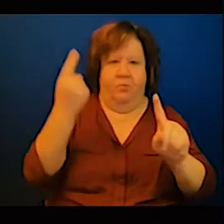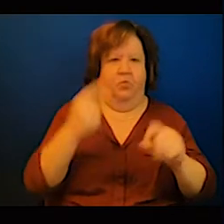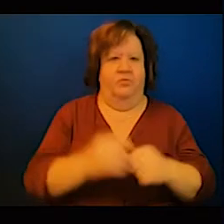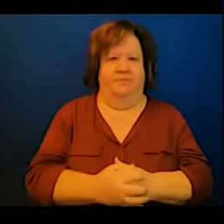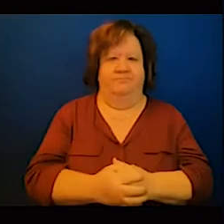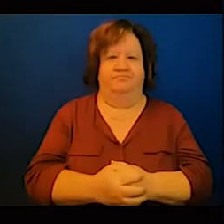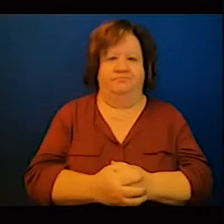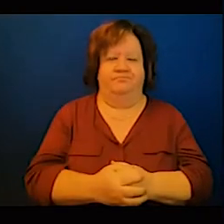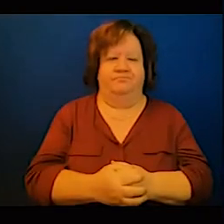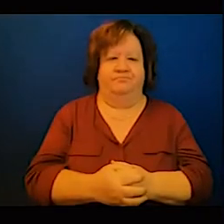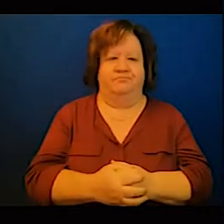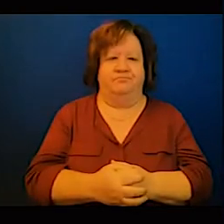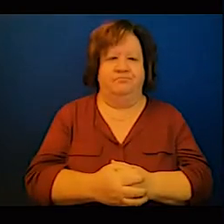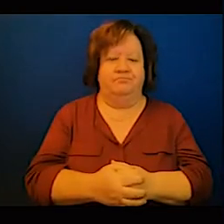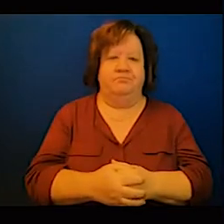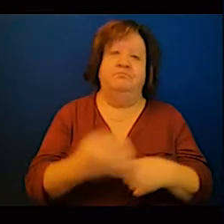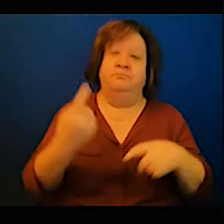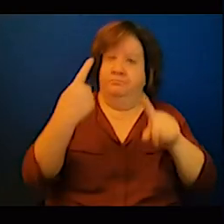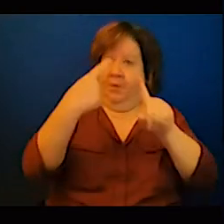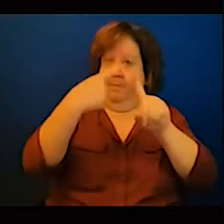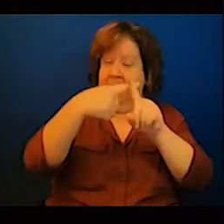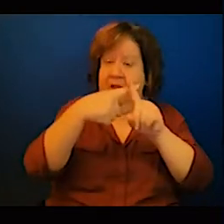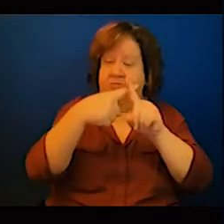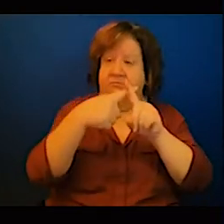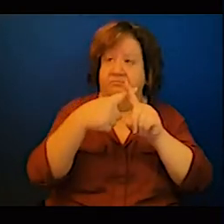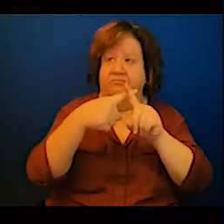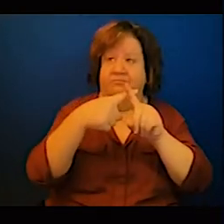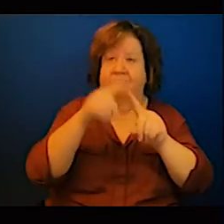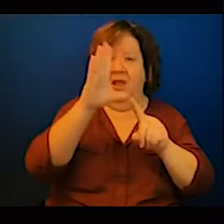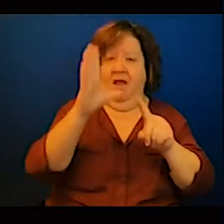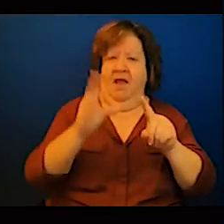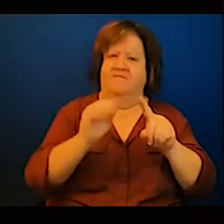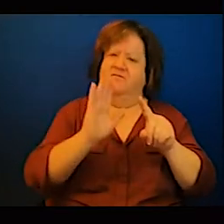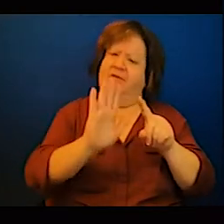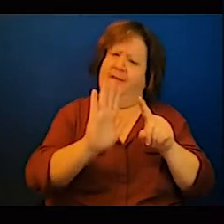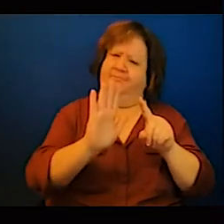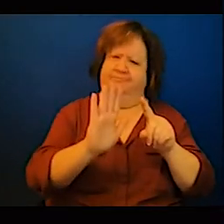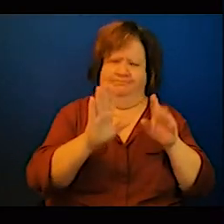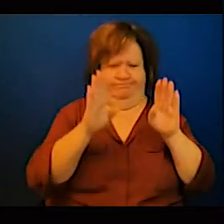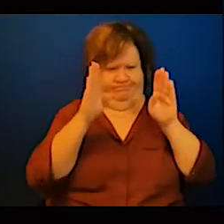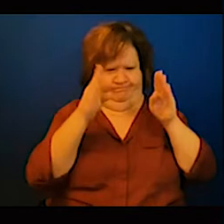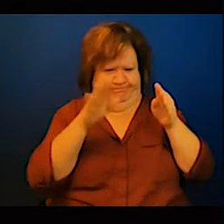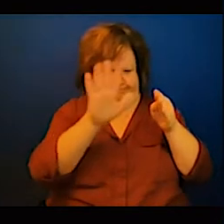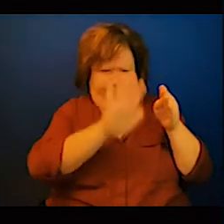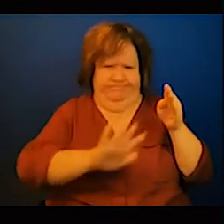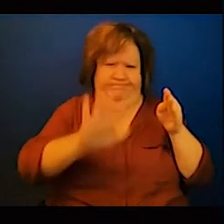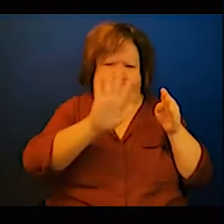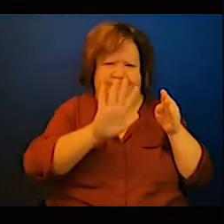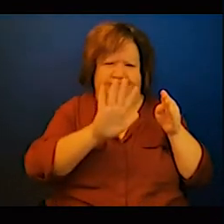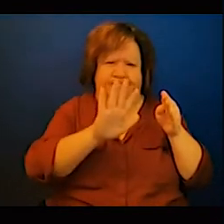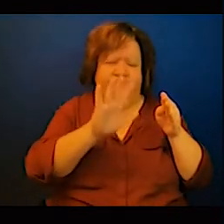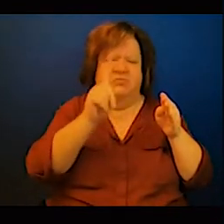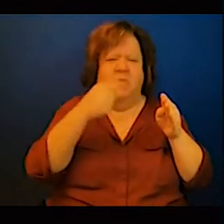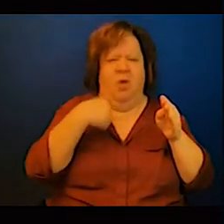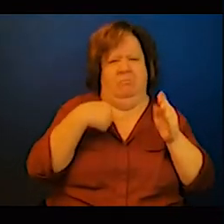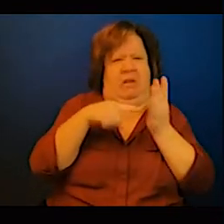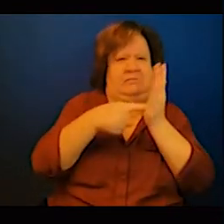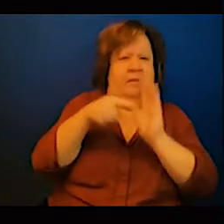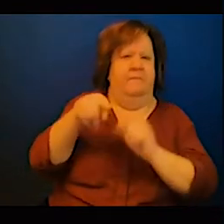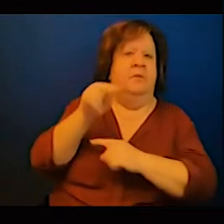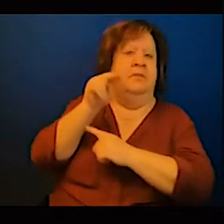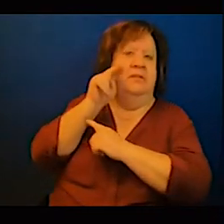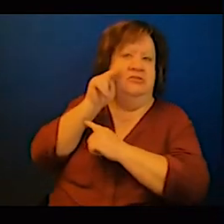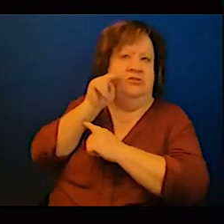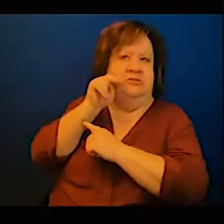to Nigeria, we have abundance of gas, for example. As I'd mentioned, talking about energy transition, when we haven't